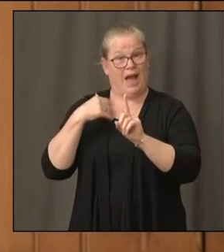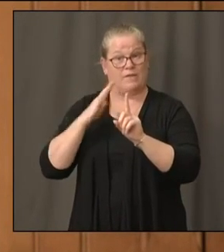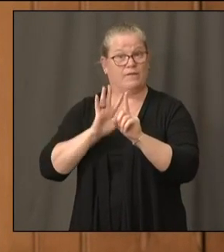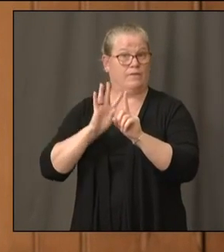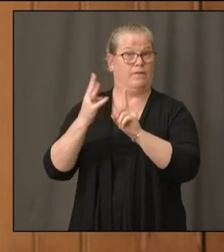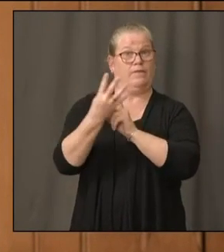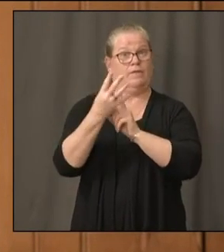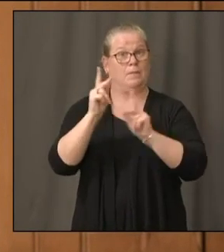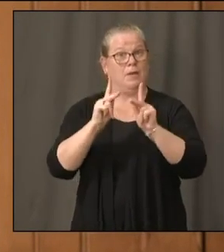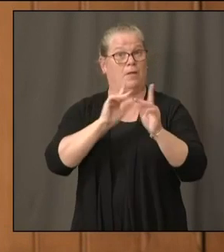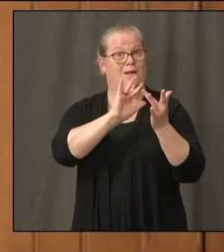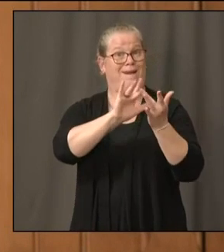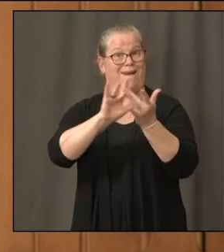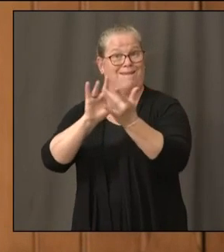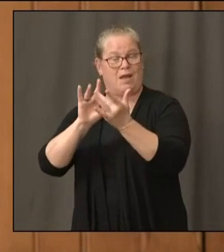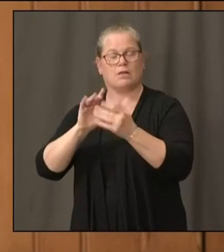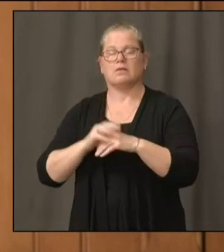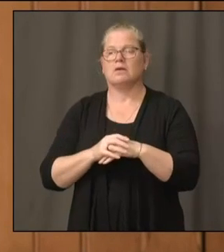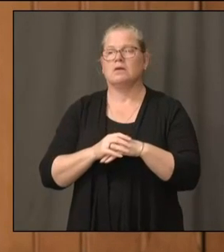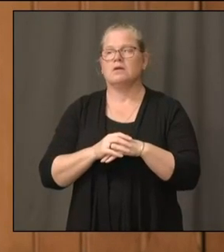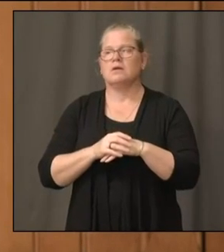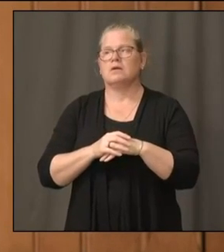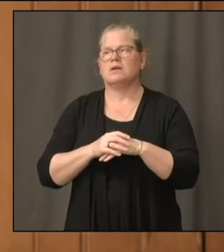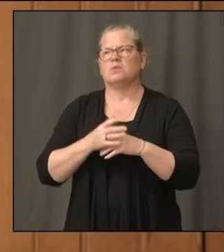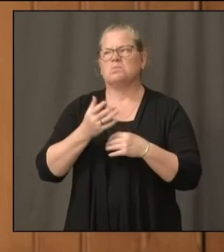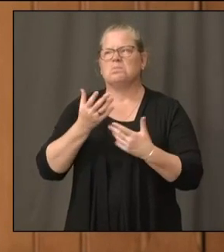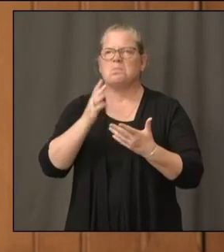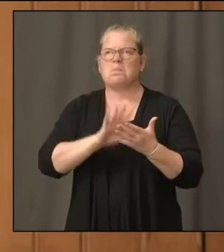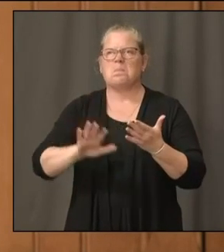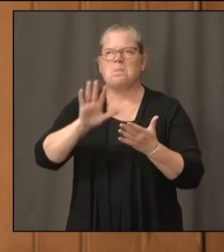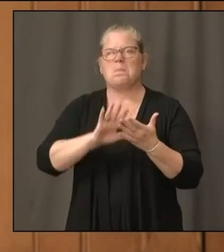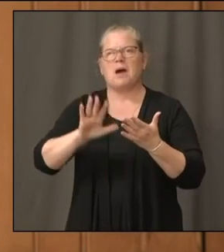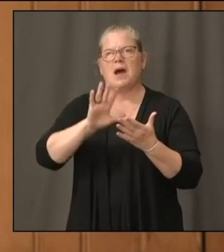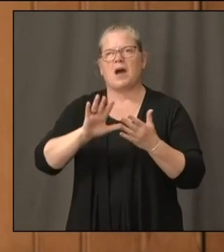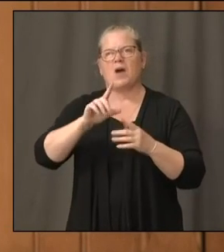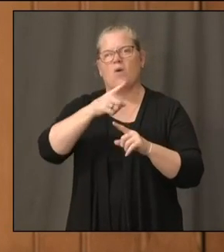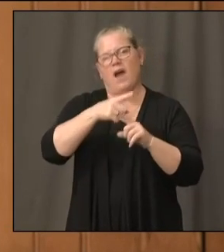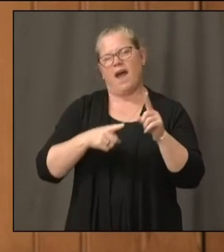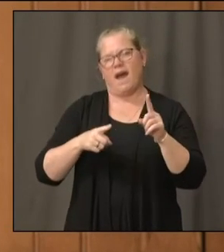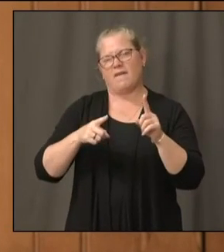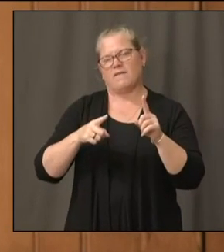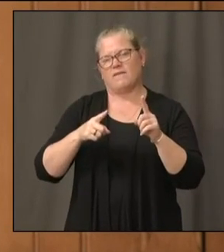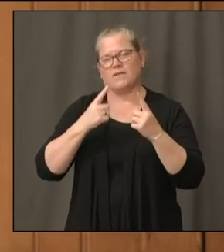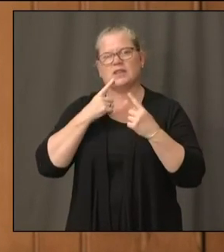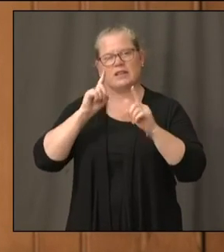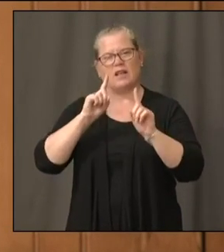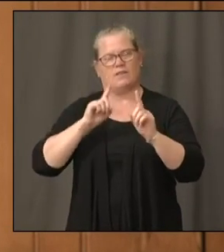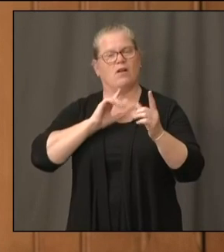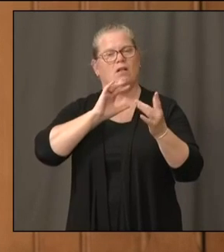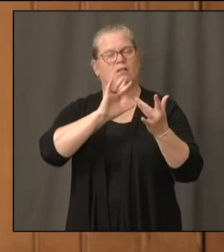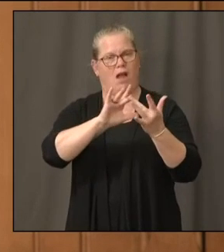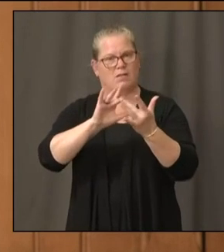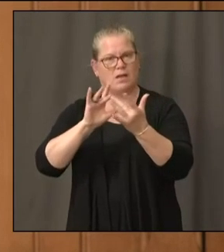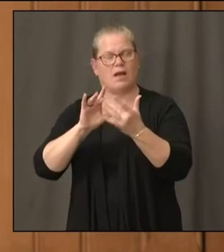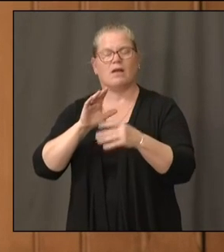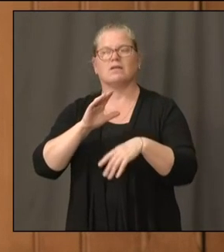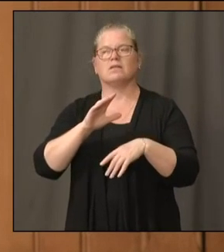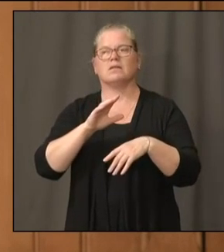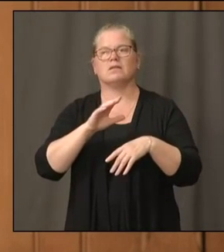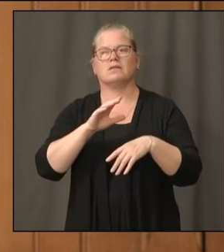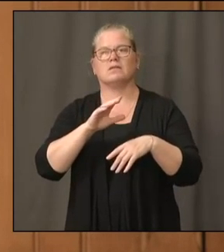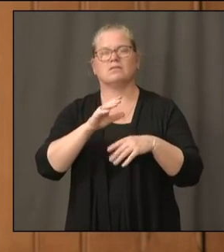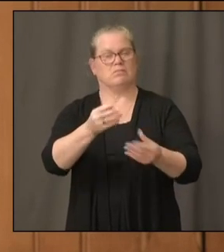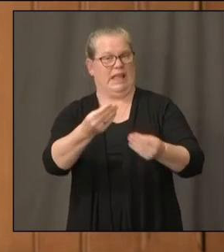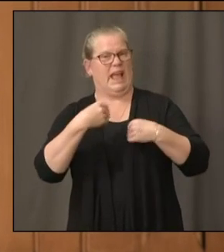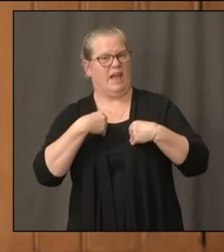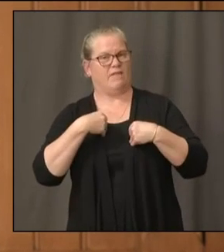contacted within 48 hours. Similar to the prior week, about half of those successfully contacted and provided contacts to us. then of those